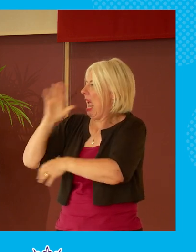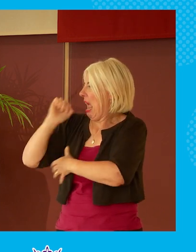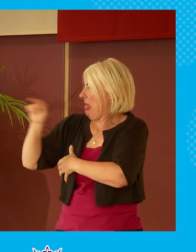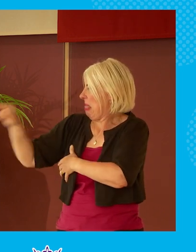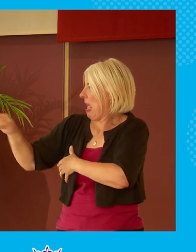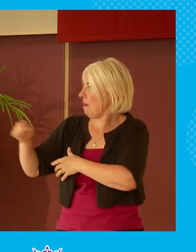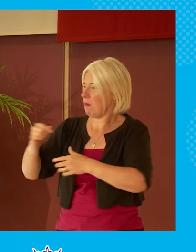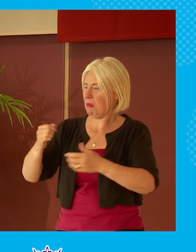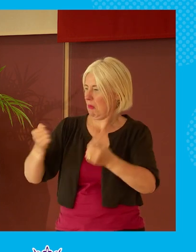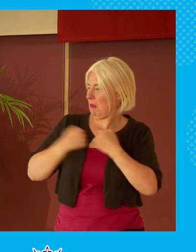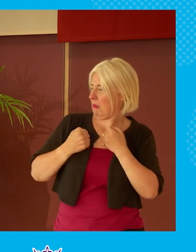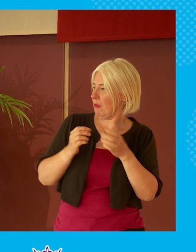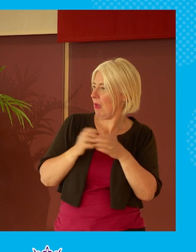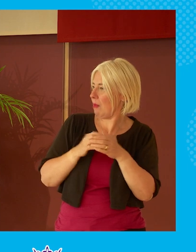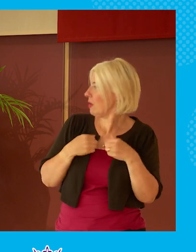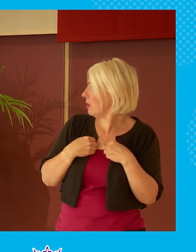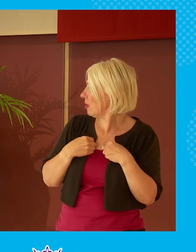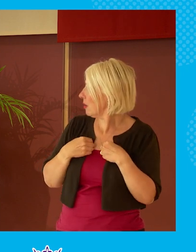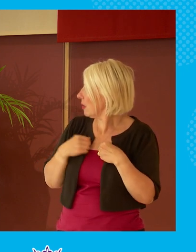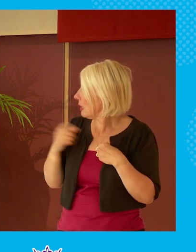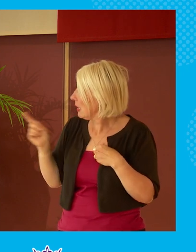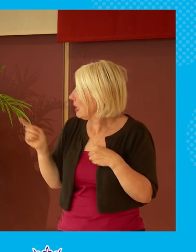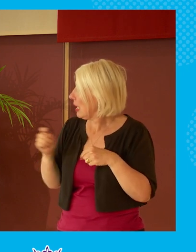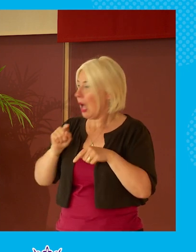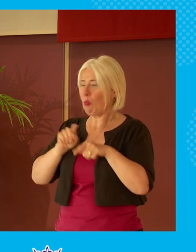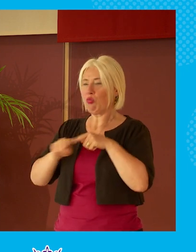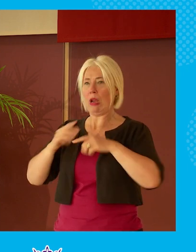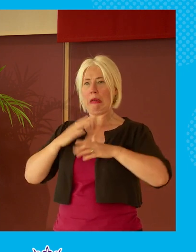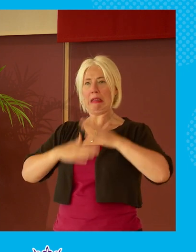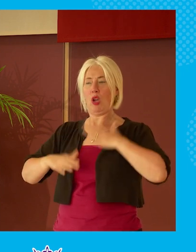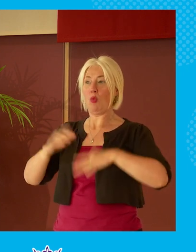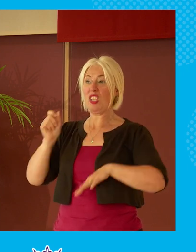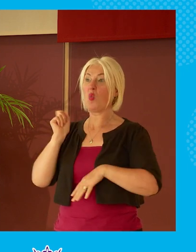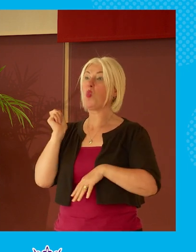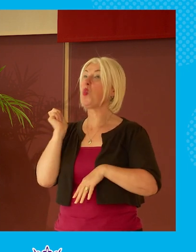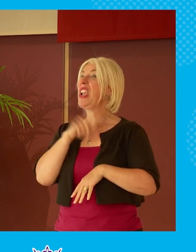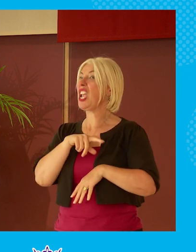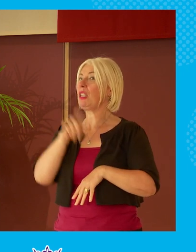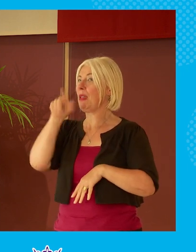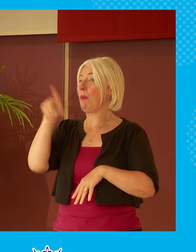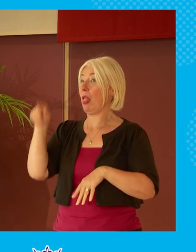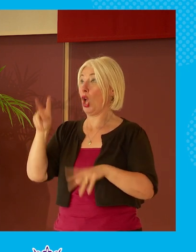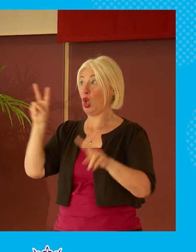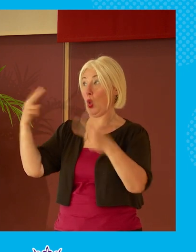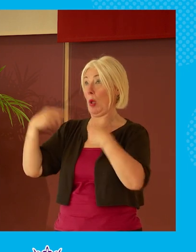gets the wrong people i'm trying not to be unsettled by the fact that every time you say weirdos you turn around and look at me